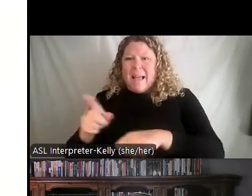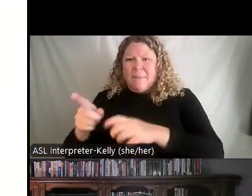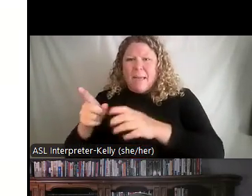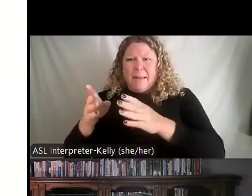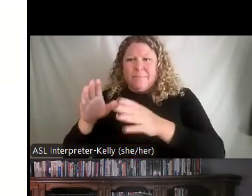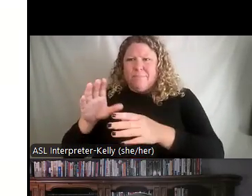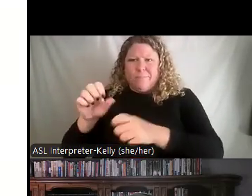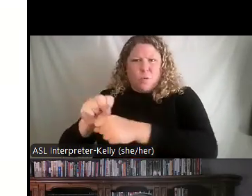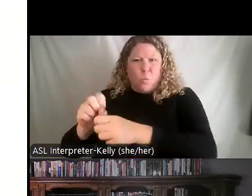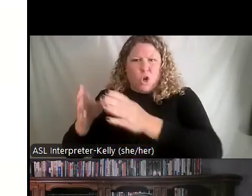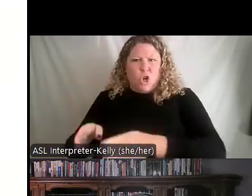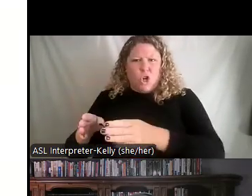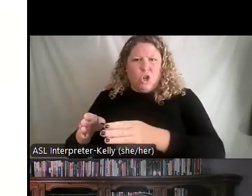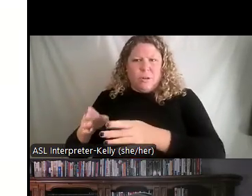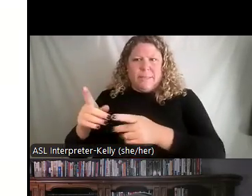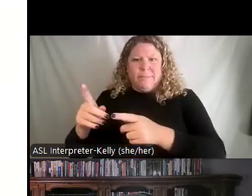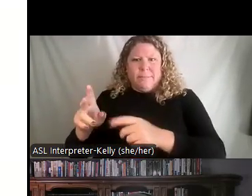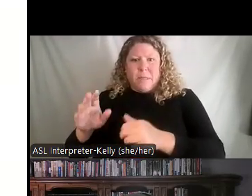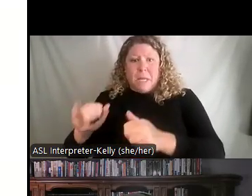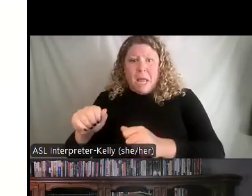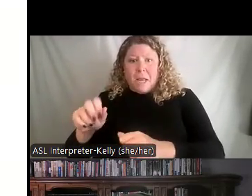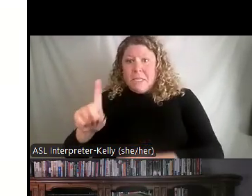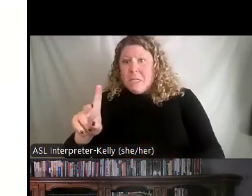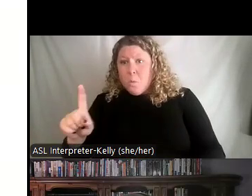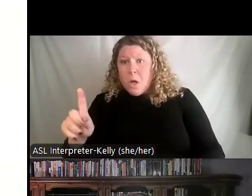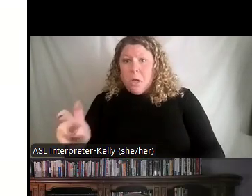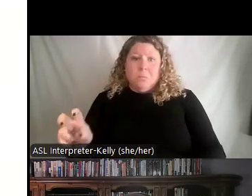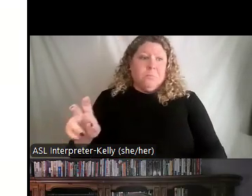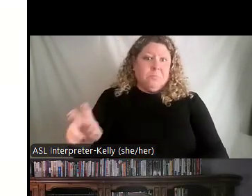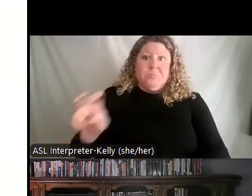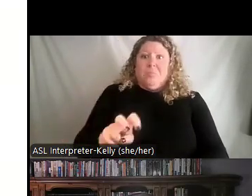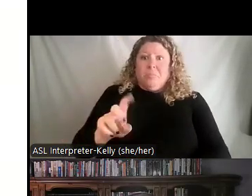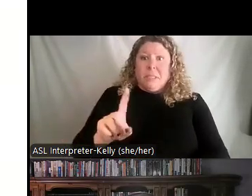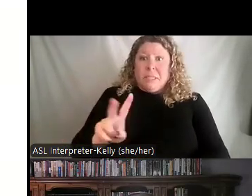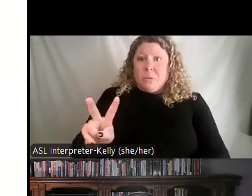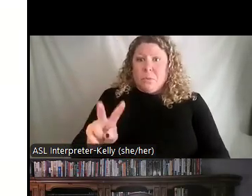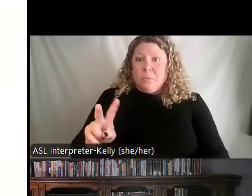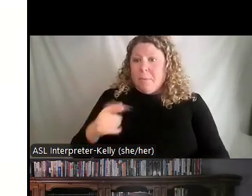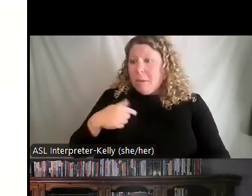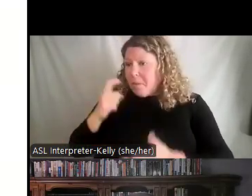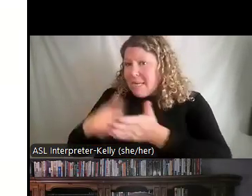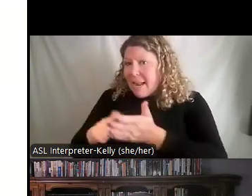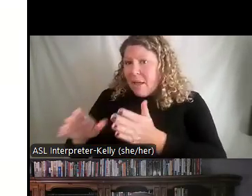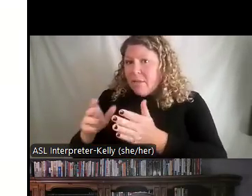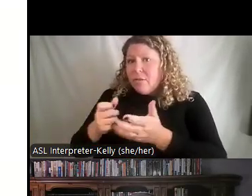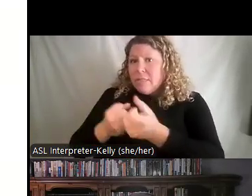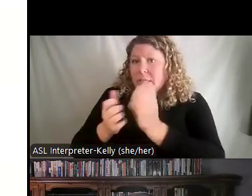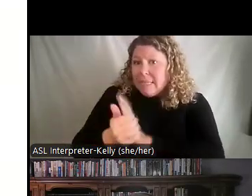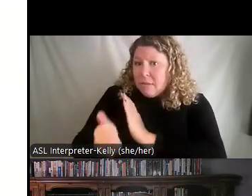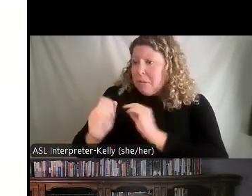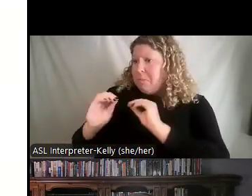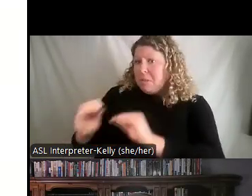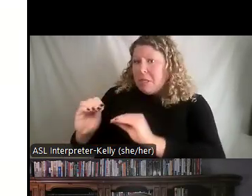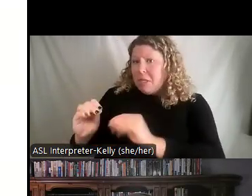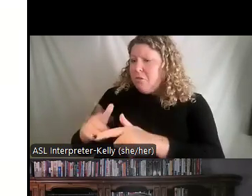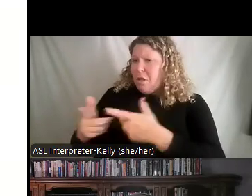vary. You may identify some transferable skills that they have and quickly move from directing to coaching. And then, as they start to get the feel